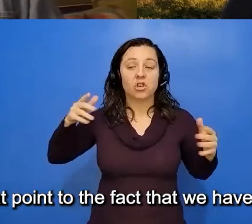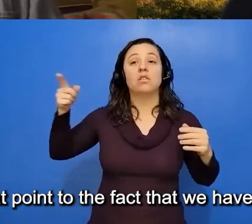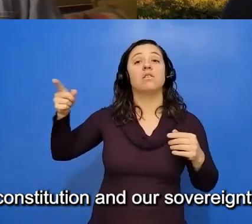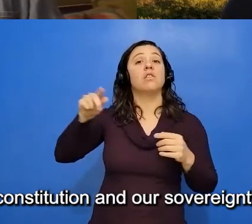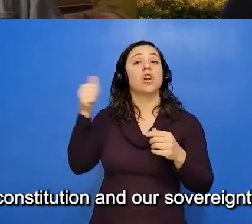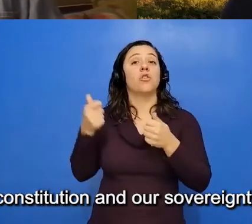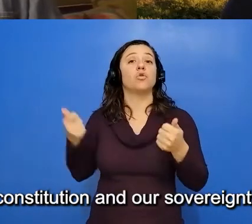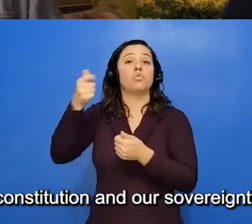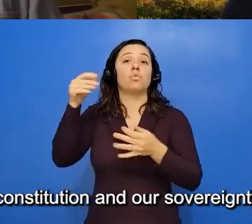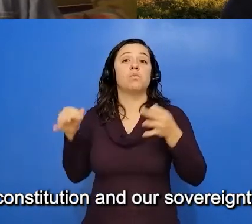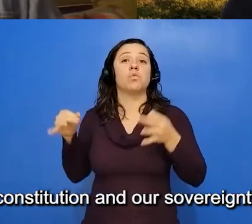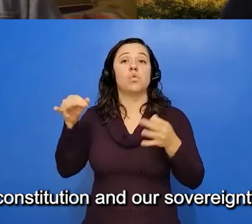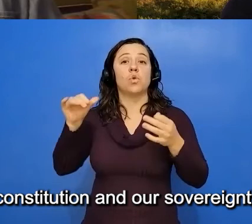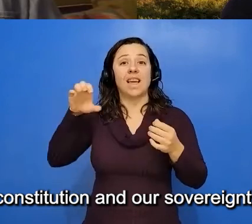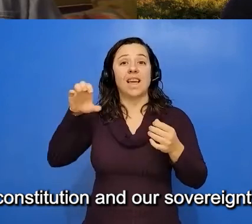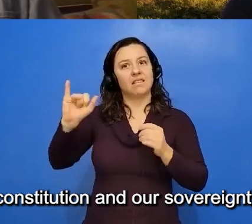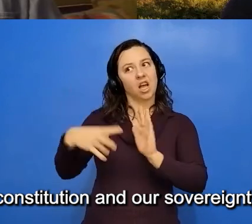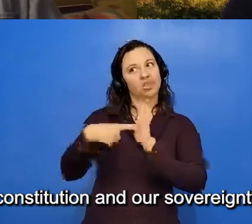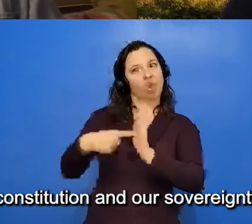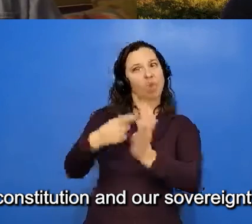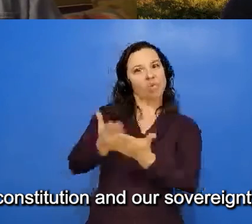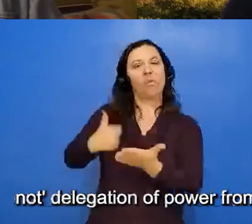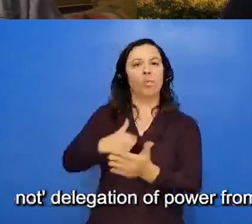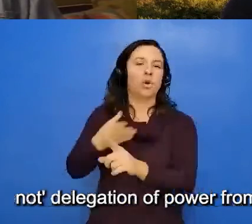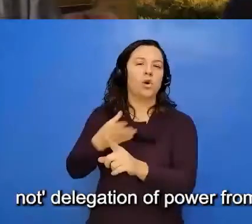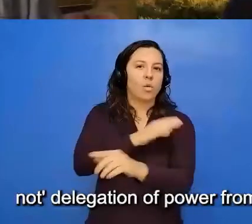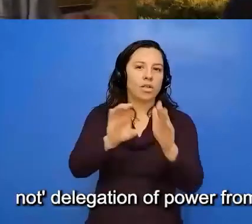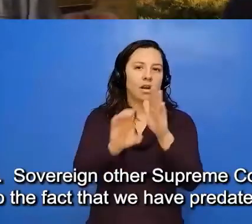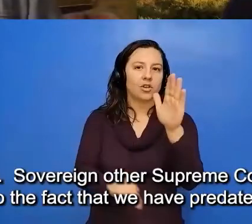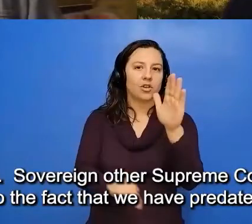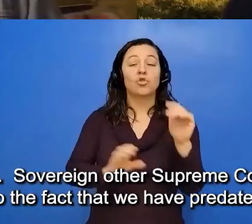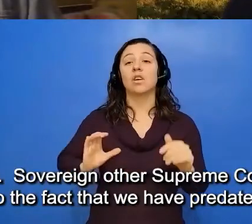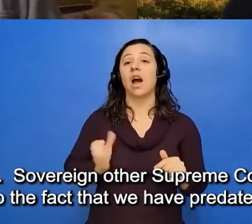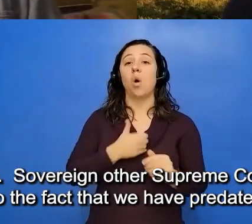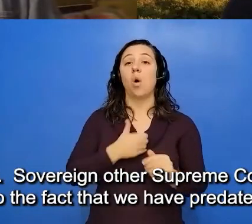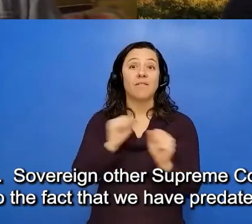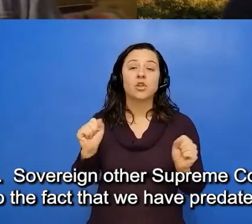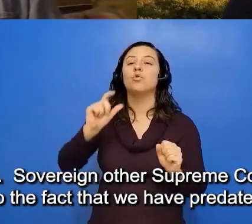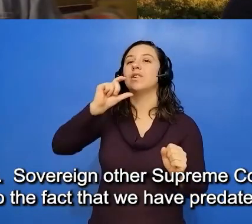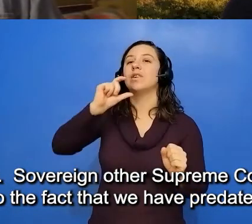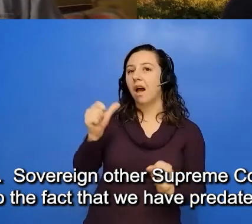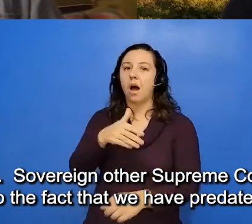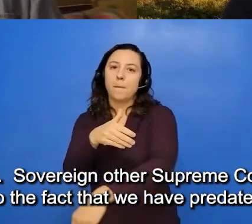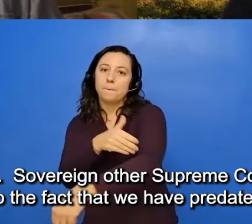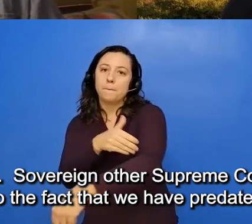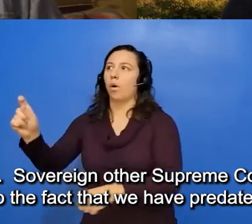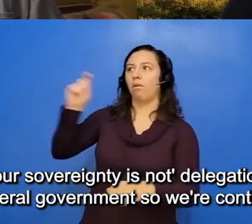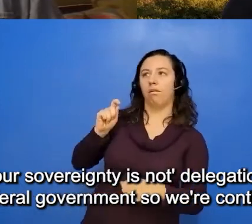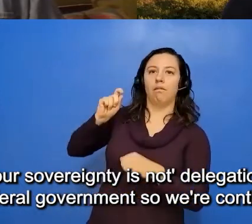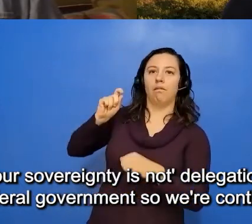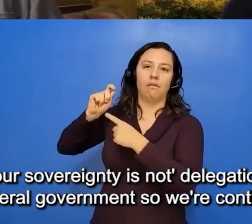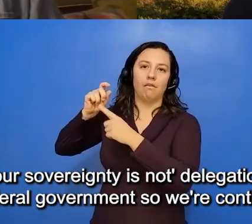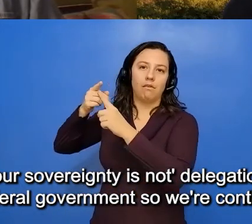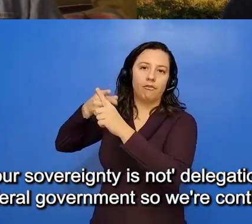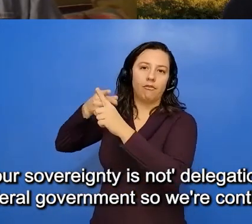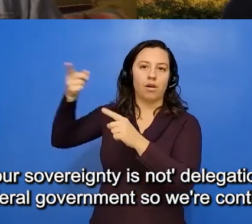that we predate the Constitution and our sovereignty is not a delegation of power from the federal government. So